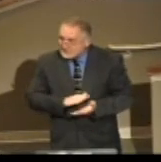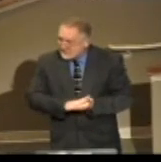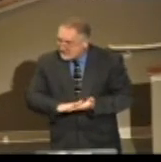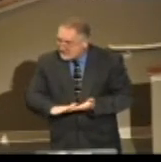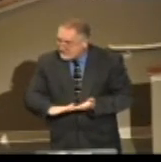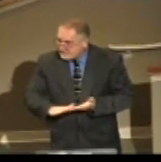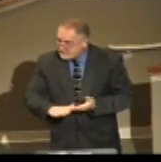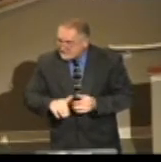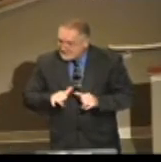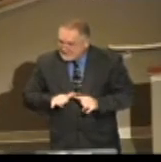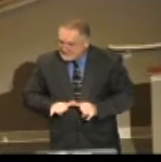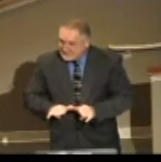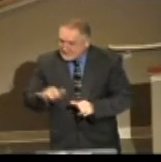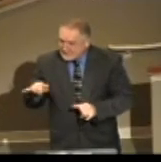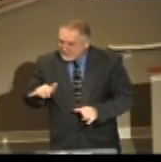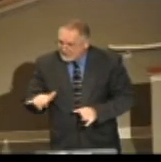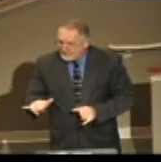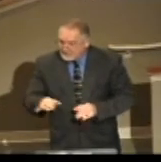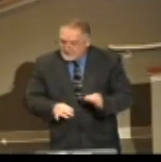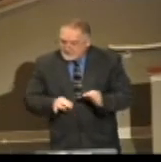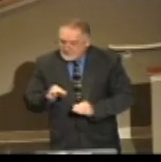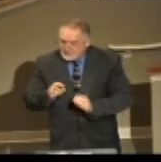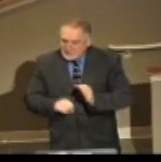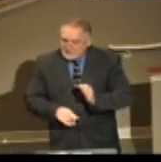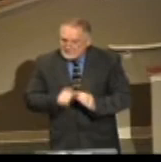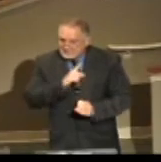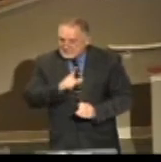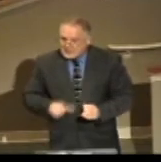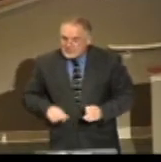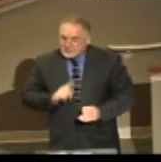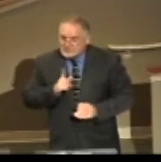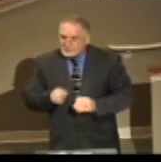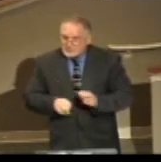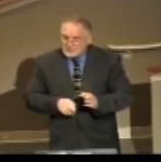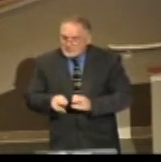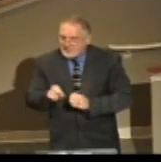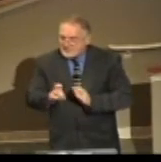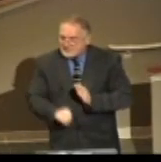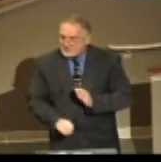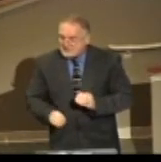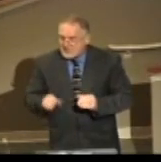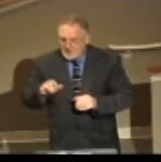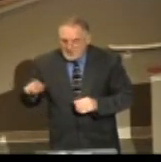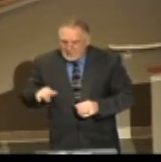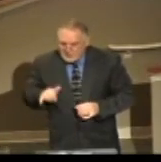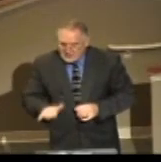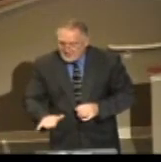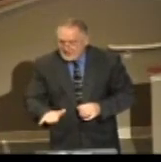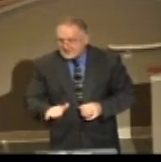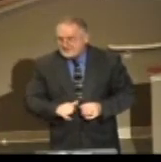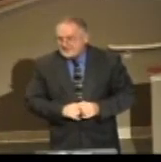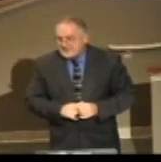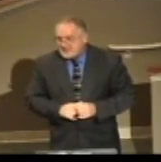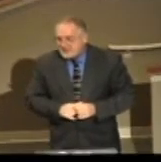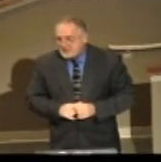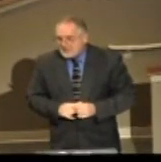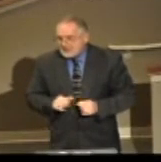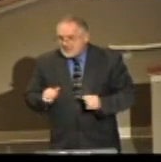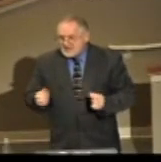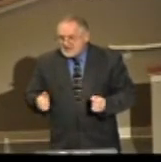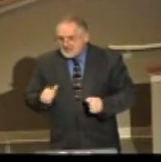endearing forever. The judgments of the Lord are true and righteous altogether. More to be desired are they than gold, gave them much fine gold.